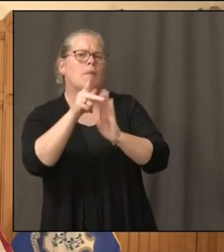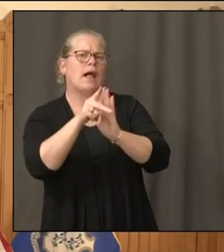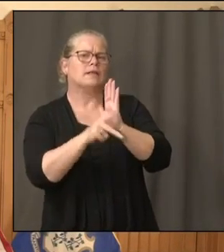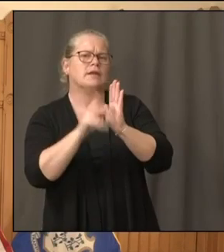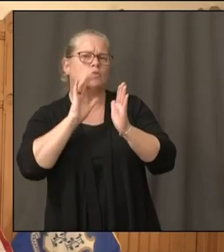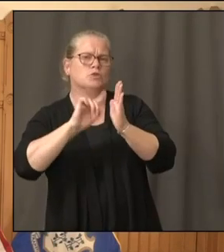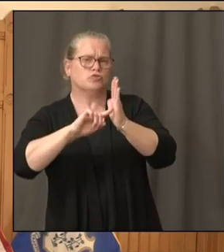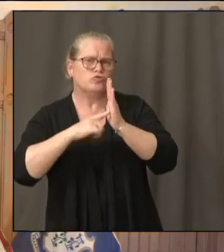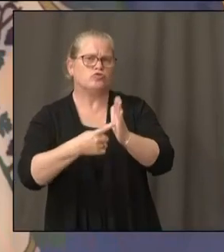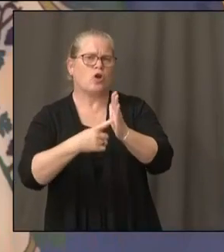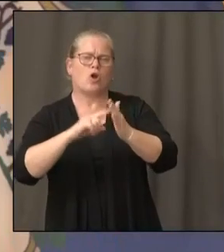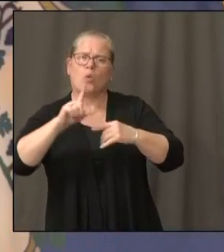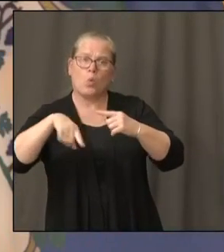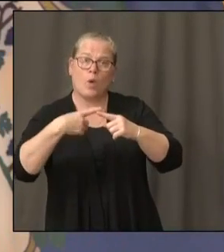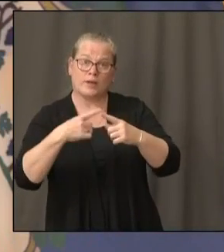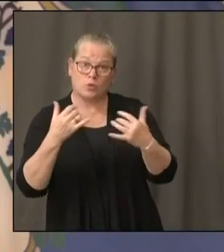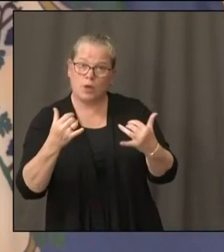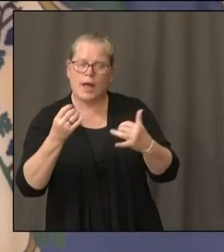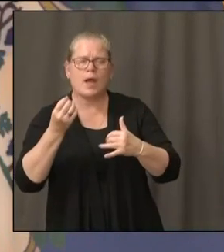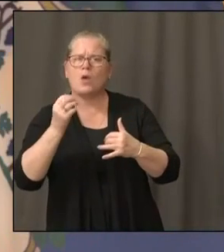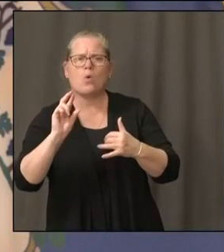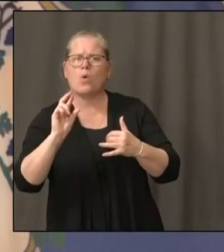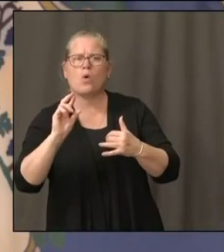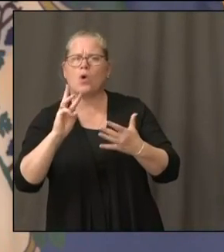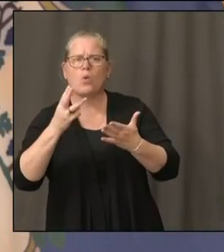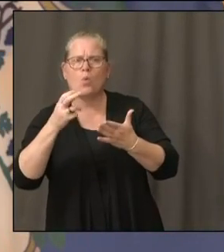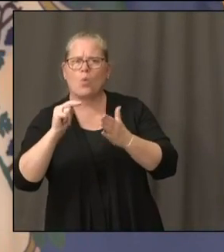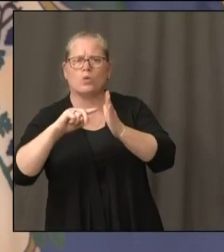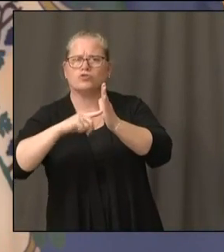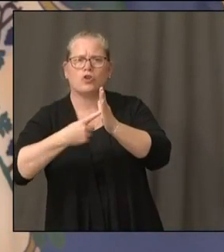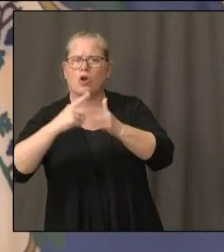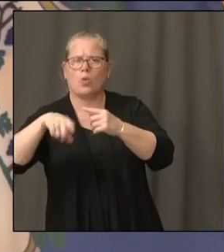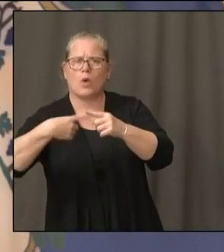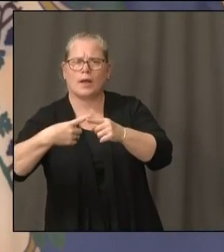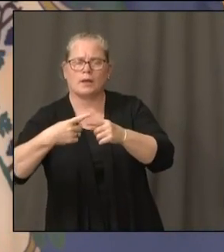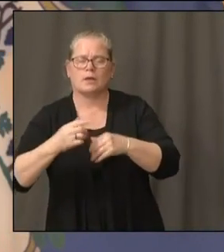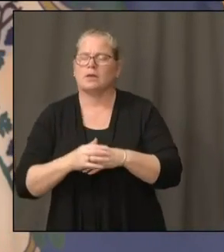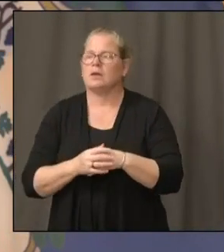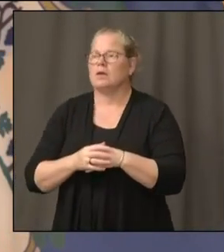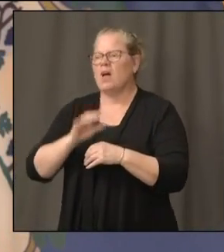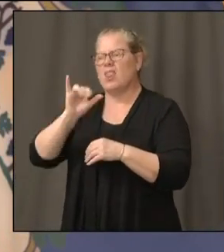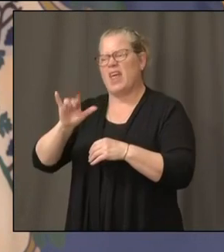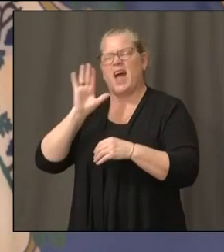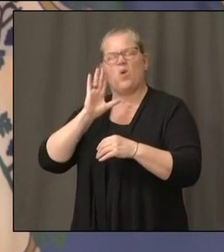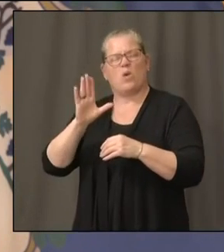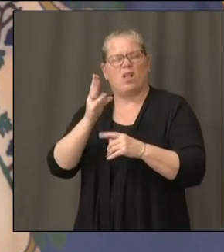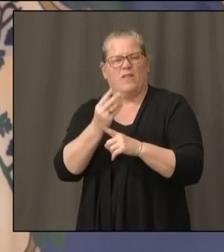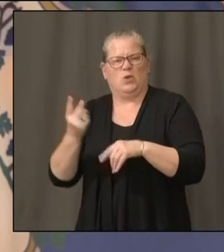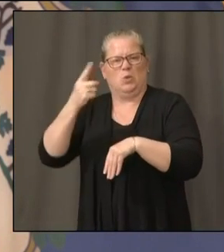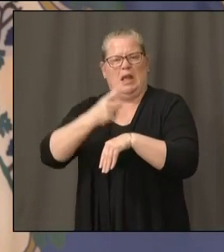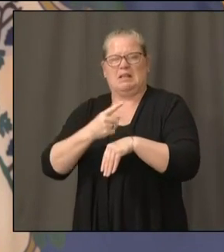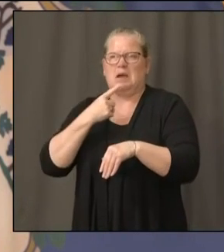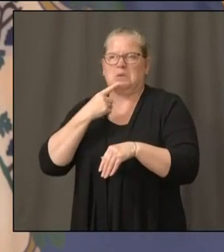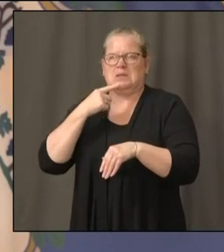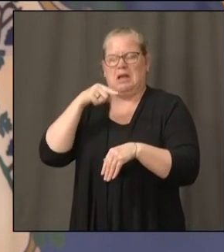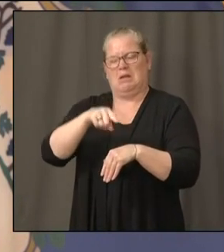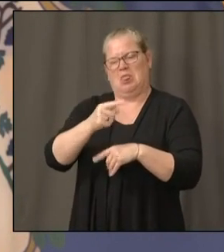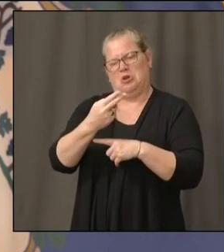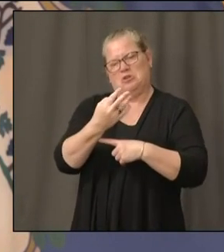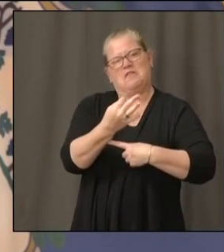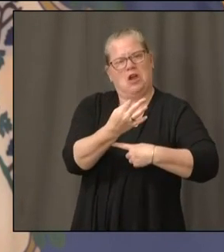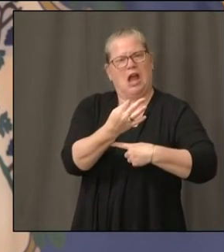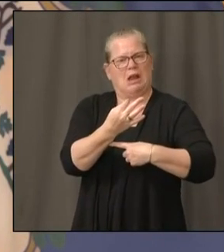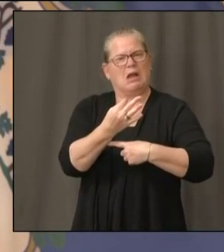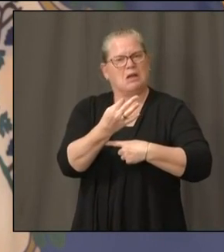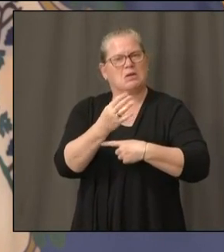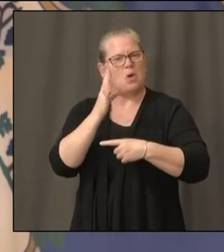today? No, it's going to take a few days for us to get that implemented. So I'd say by the end of this week and certainly for the weekend.